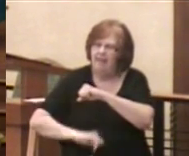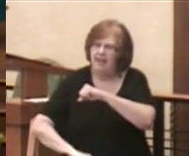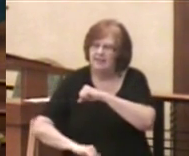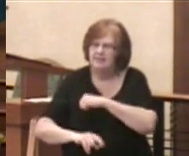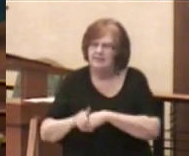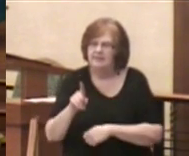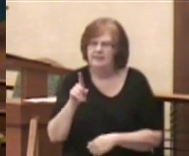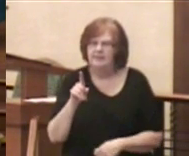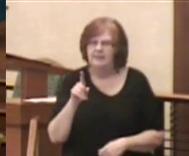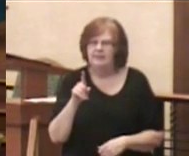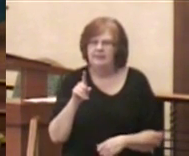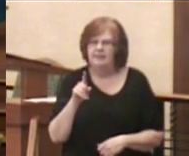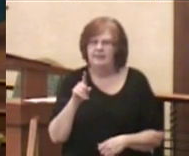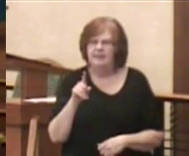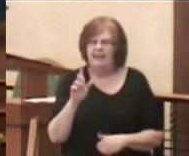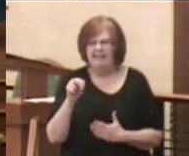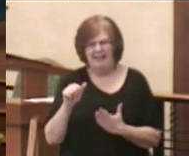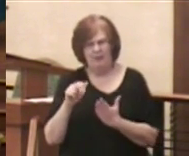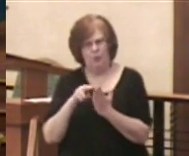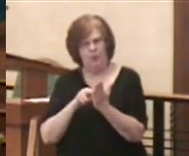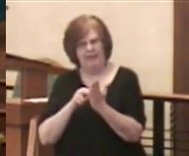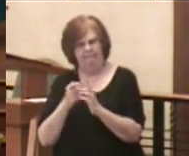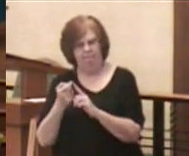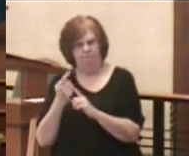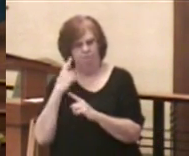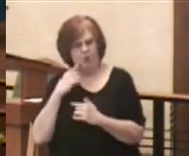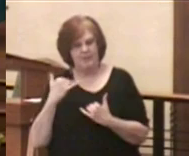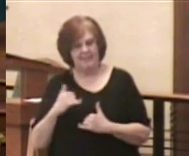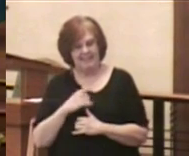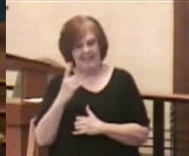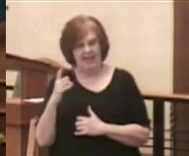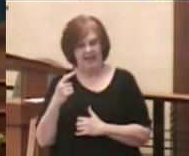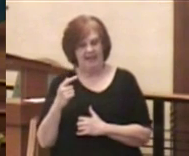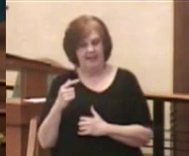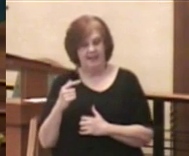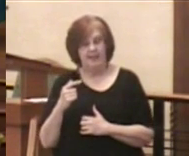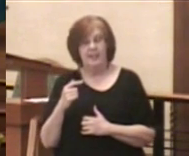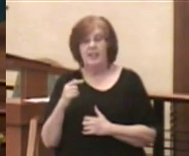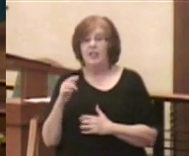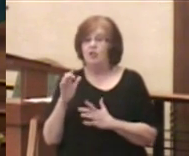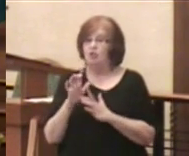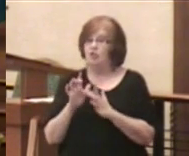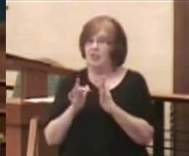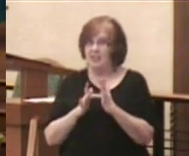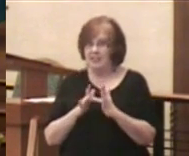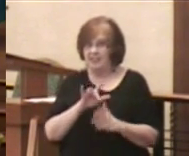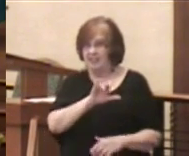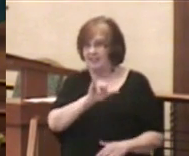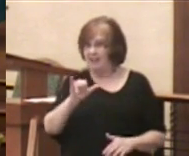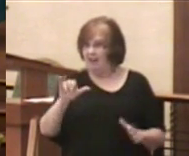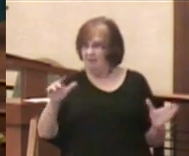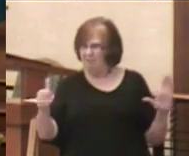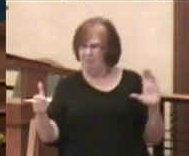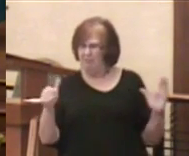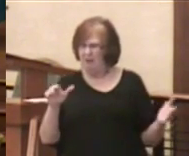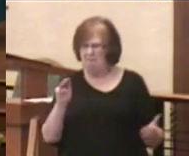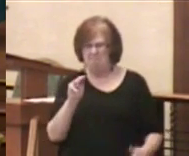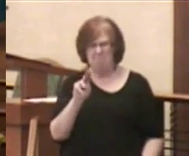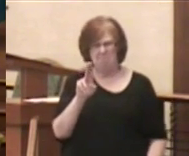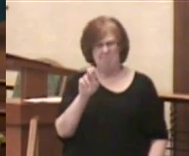And then our gospel reading for today. Jesus likens faith to a mustard seed?